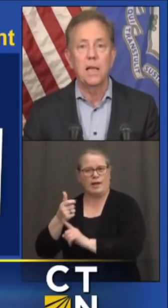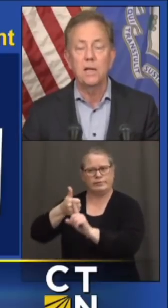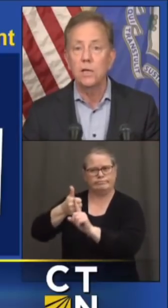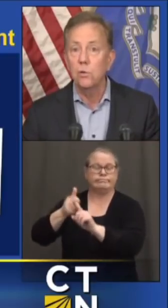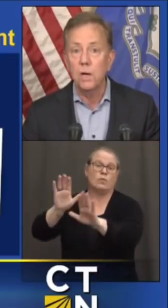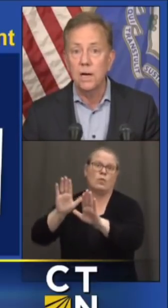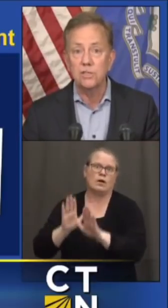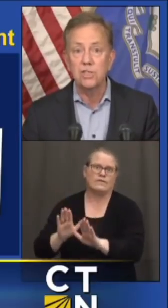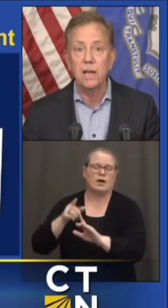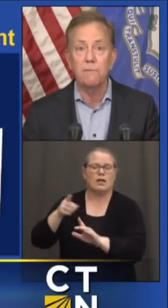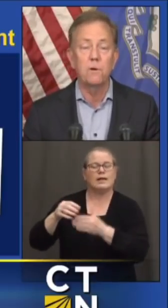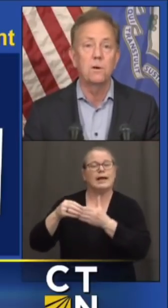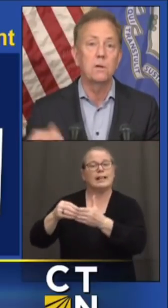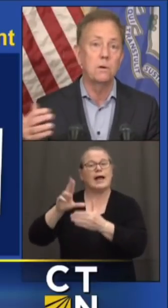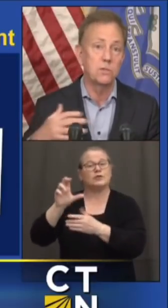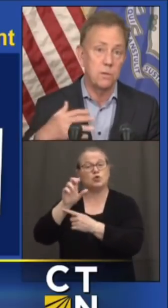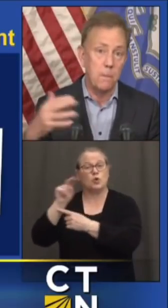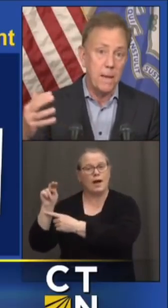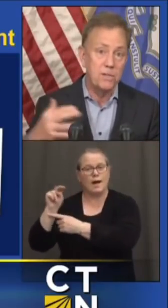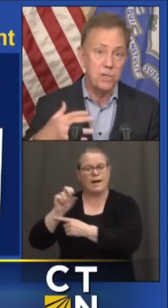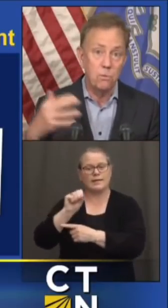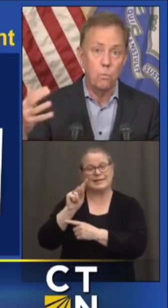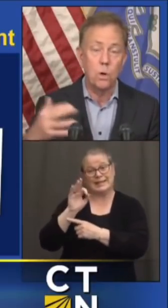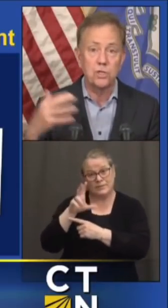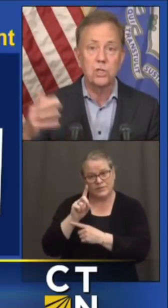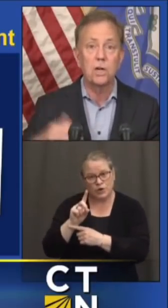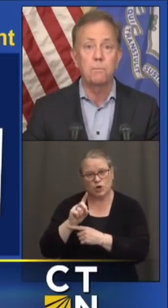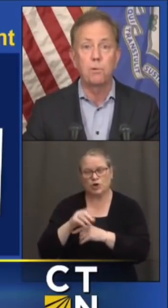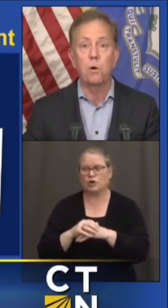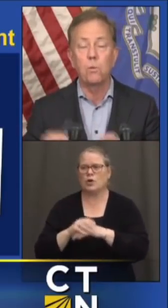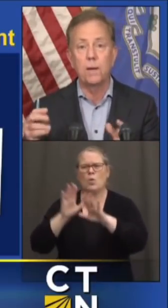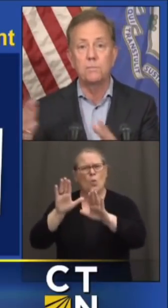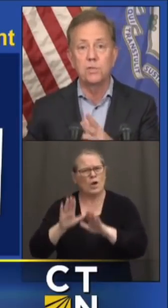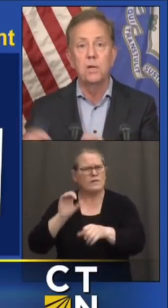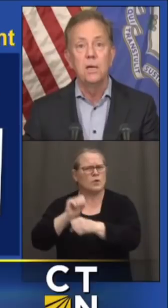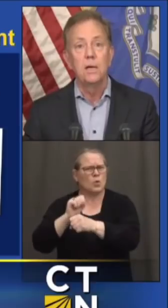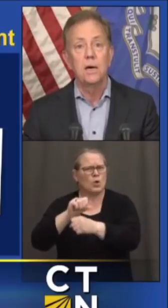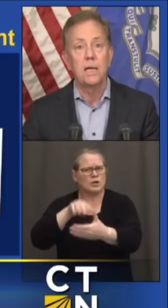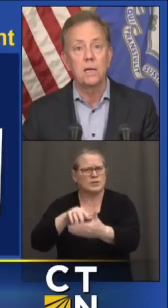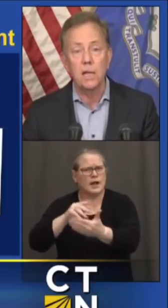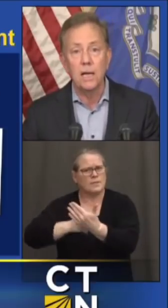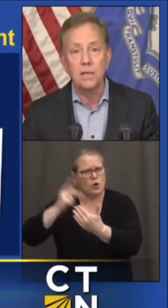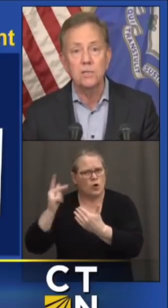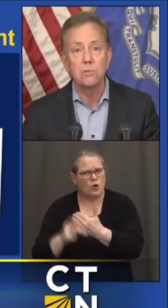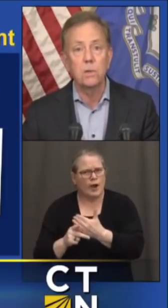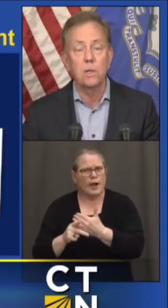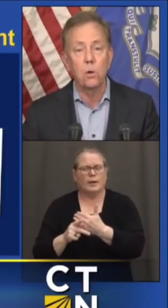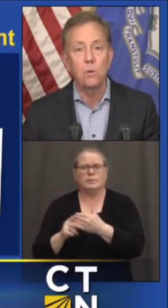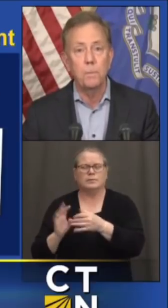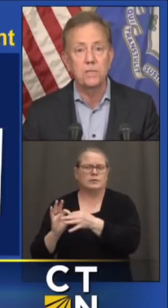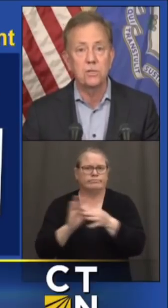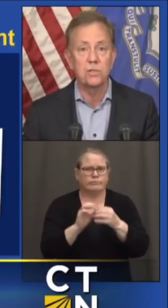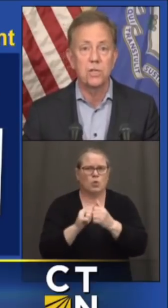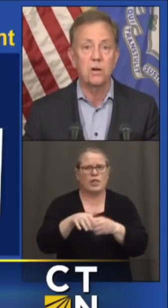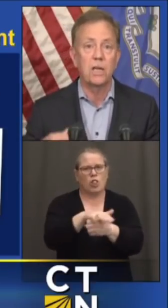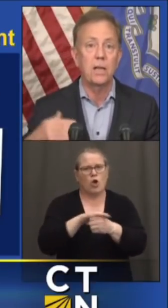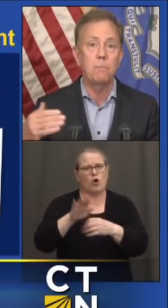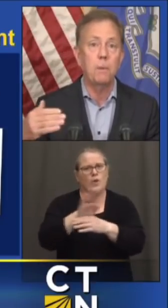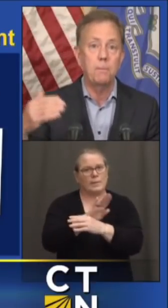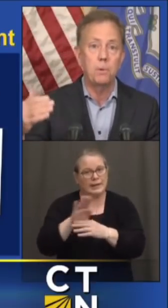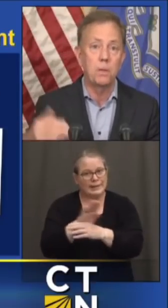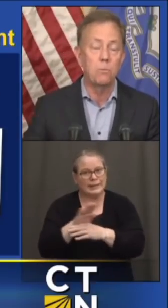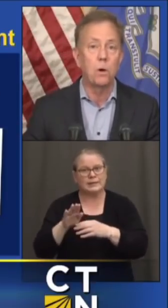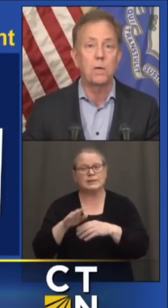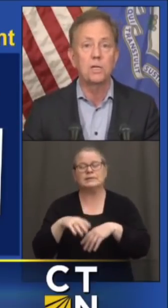He led UConn-Stanford, some amazing work-study programs in alliance with the local businesses there,